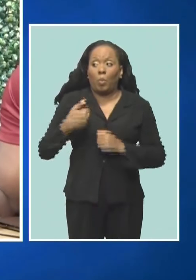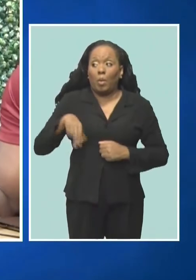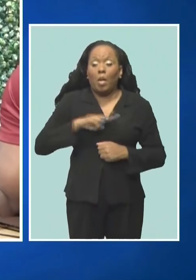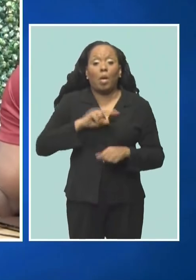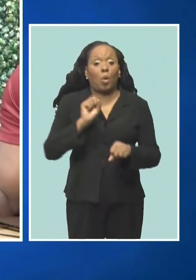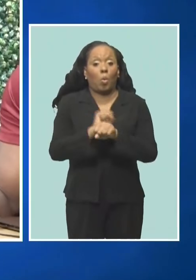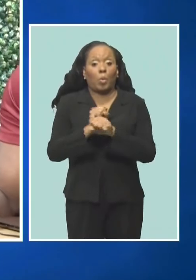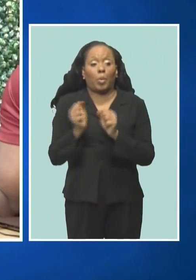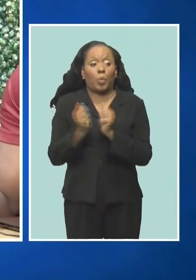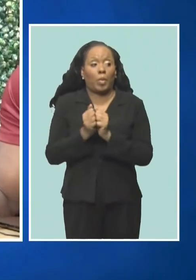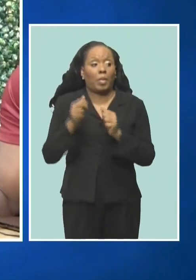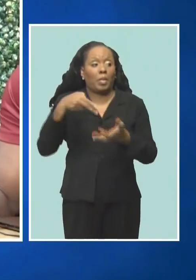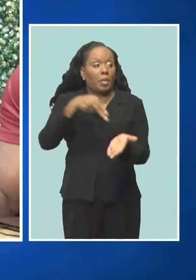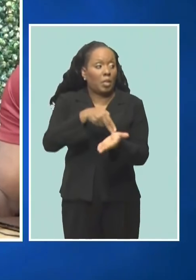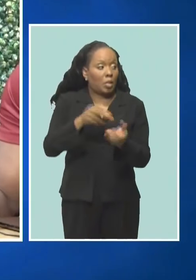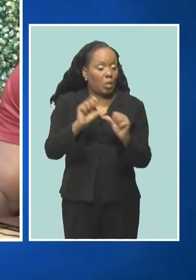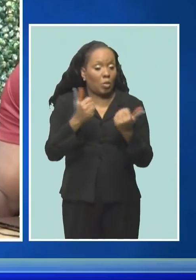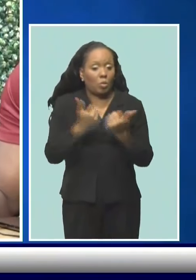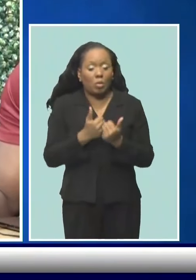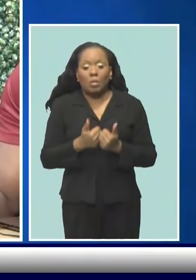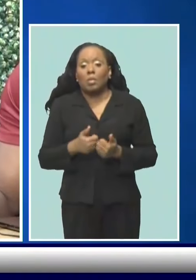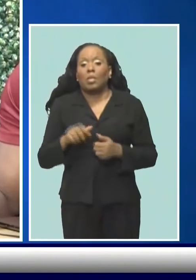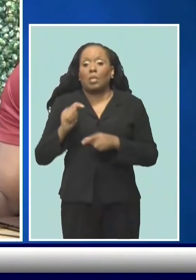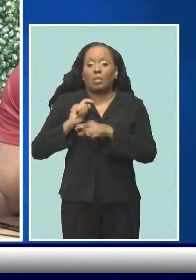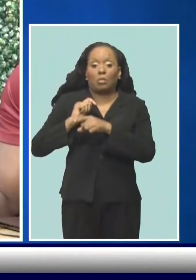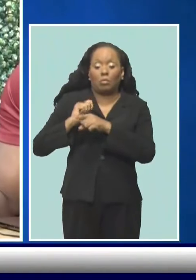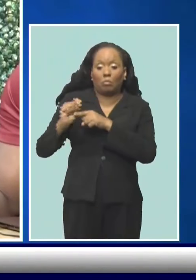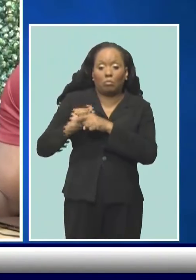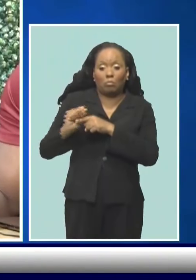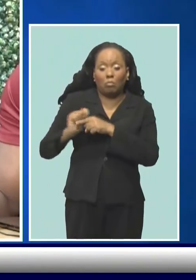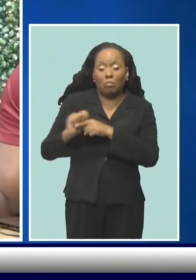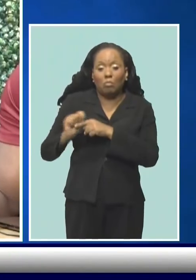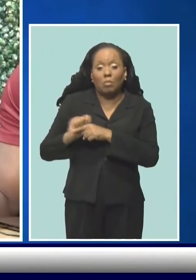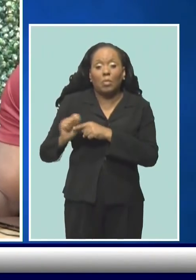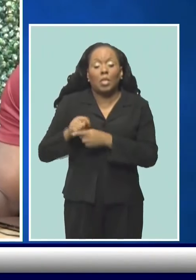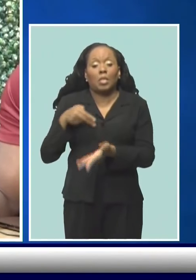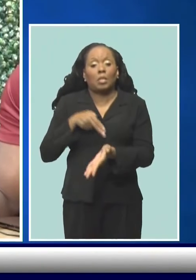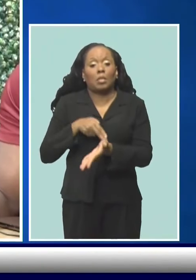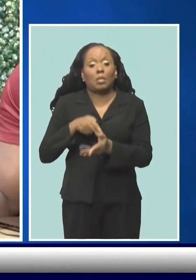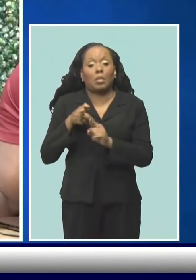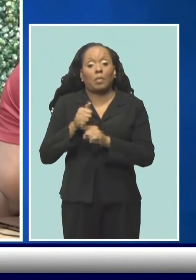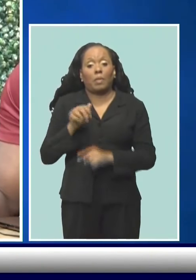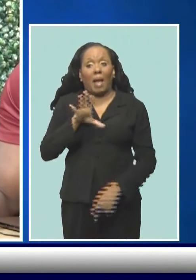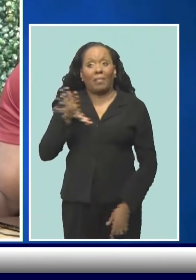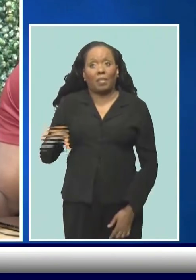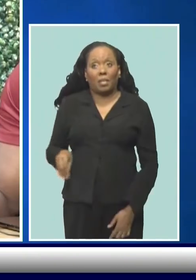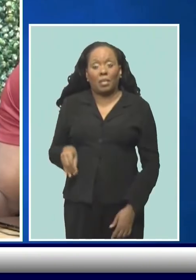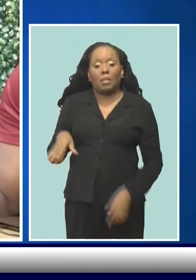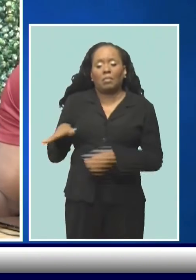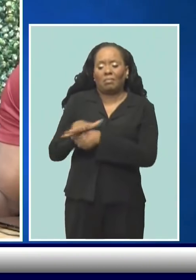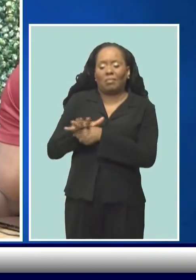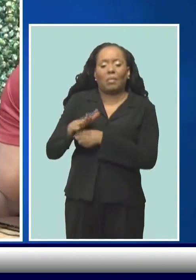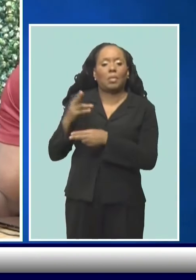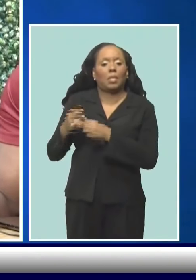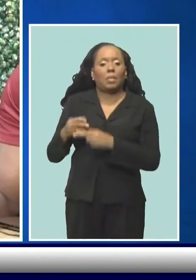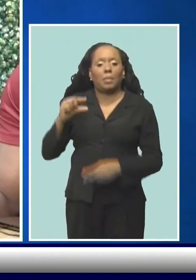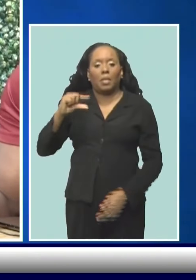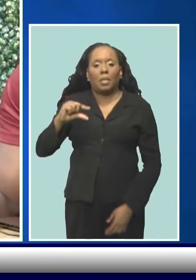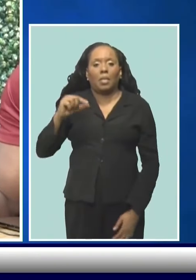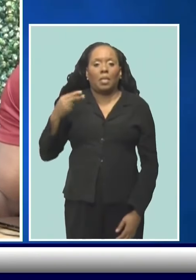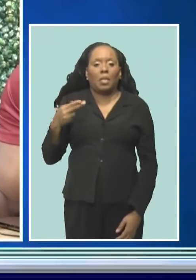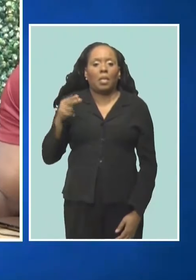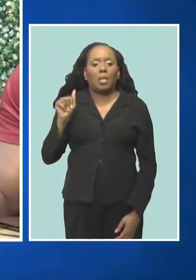to recruit some nurses from Ghana will be a big, tremendous help in terms of our ability to staff